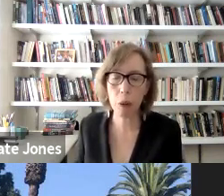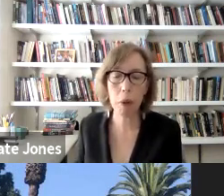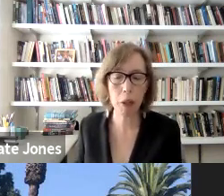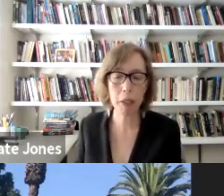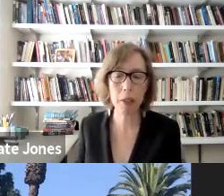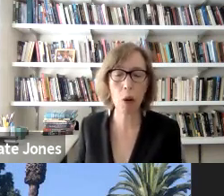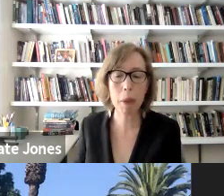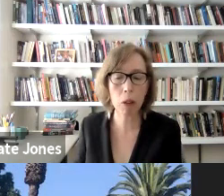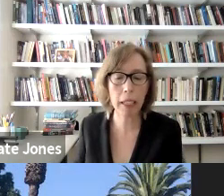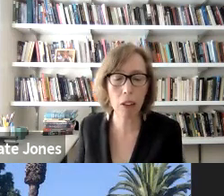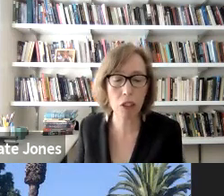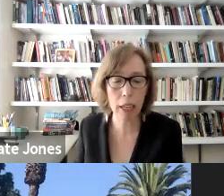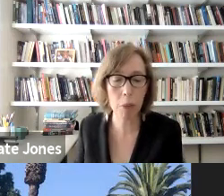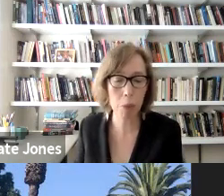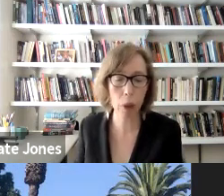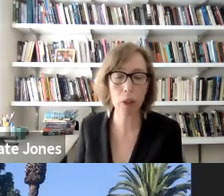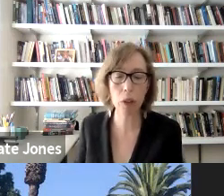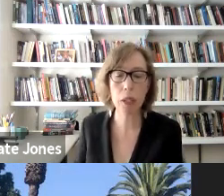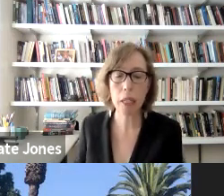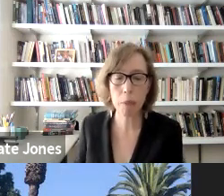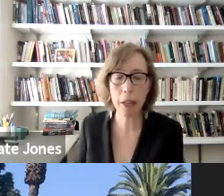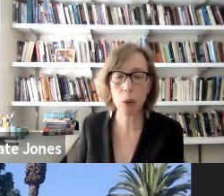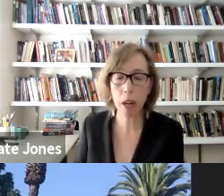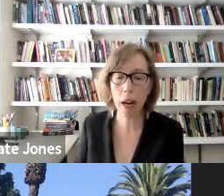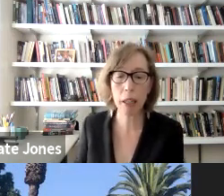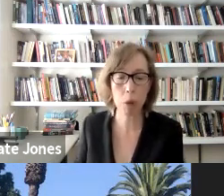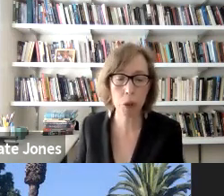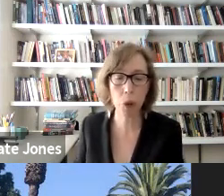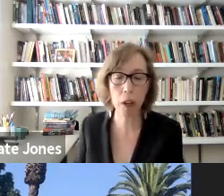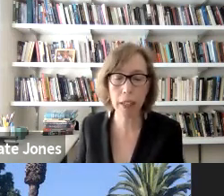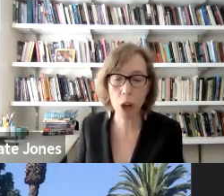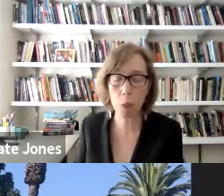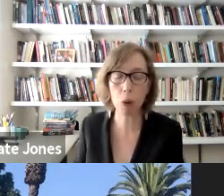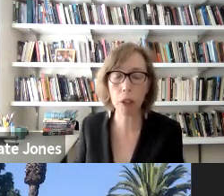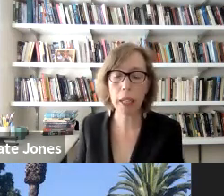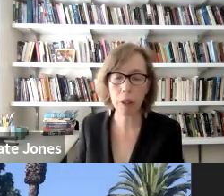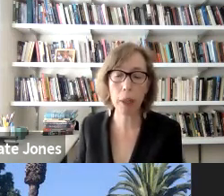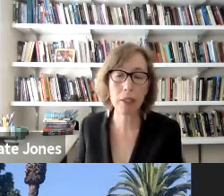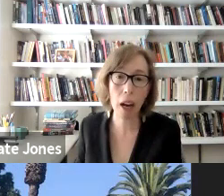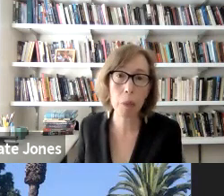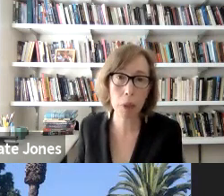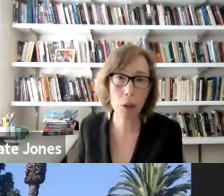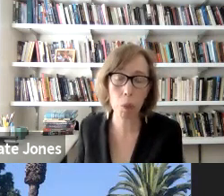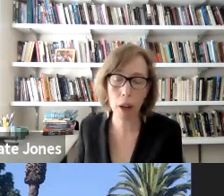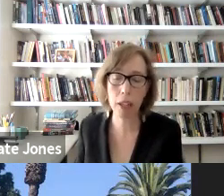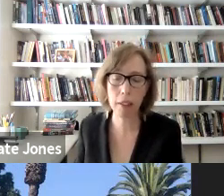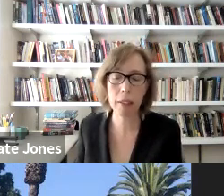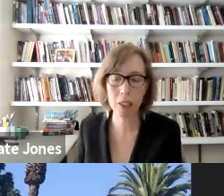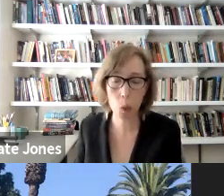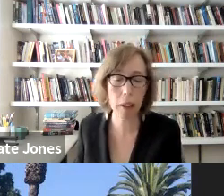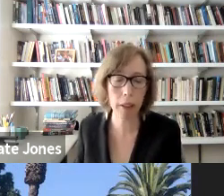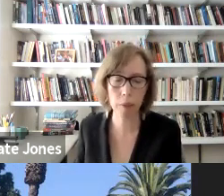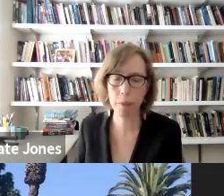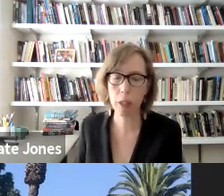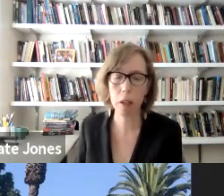that confederate monuments are merely elegiac memorials to men who died in pursuit of a noble if quixotic political project